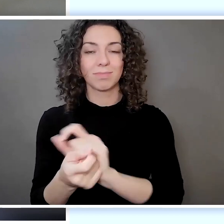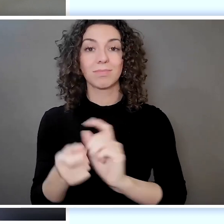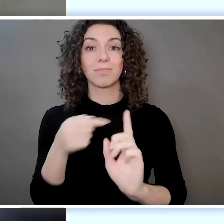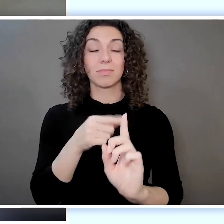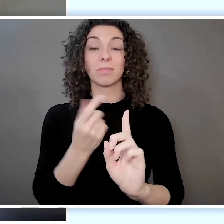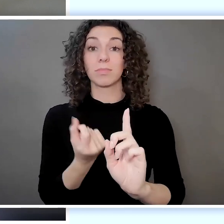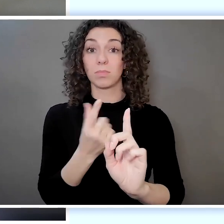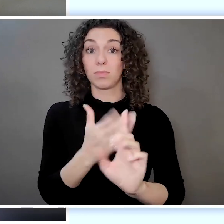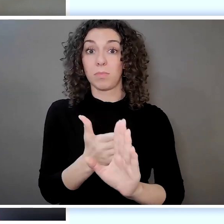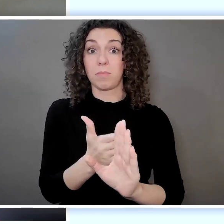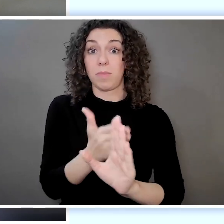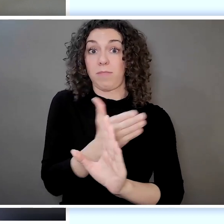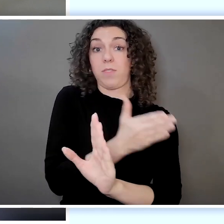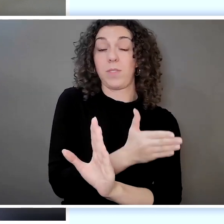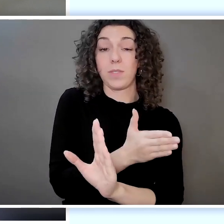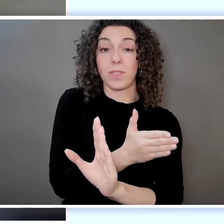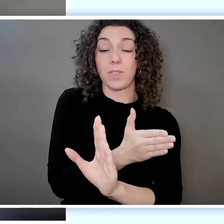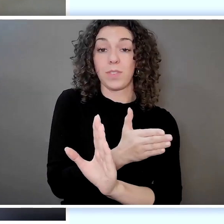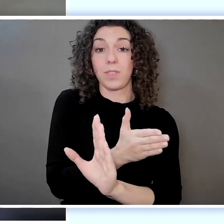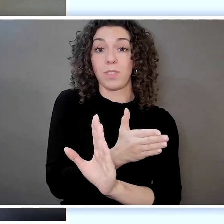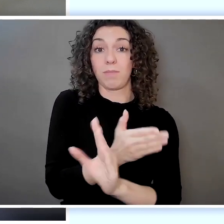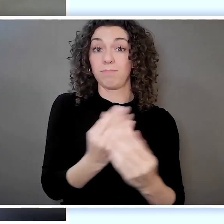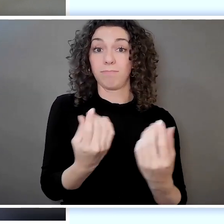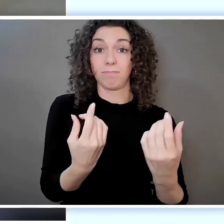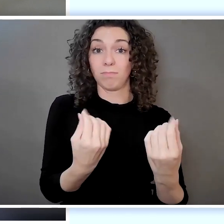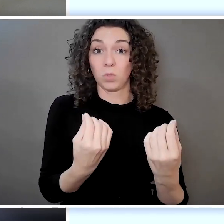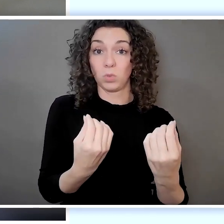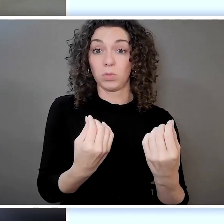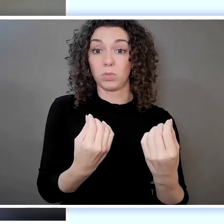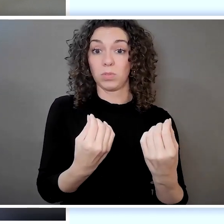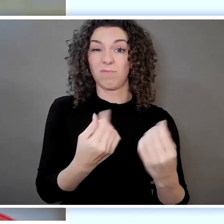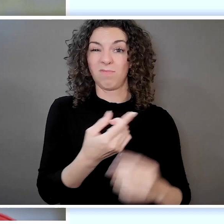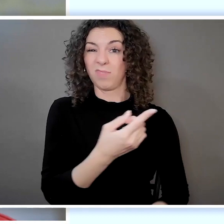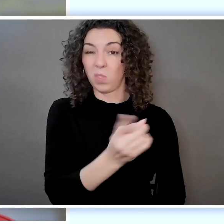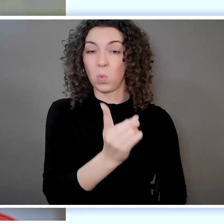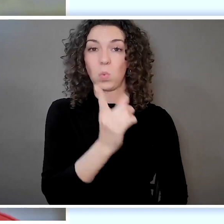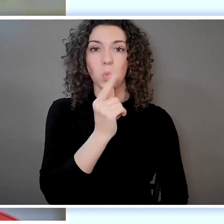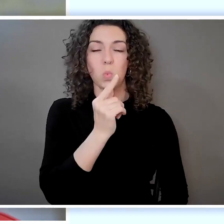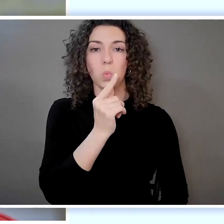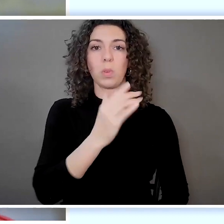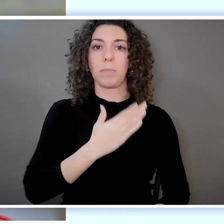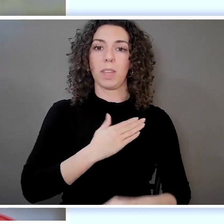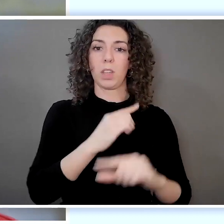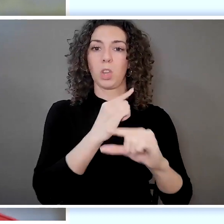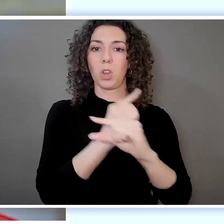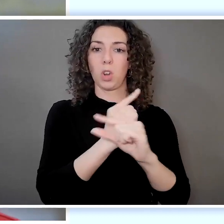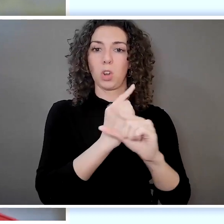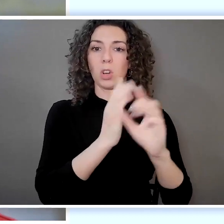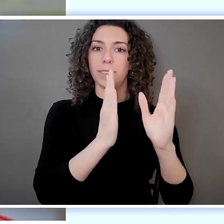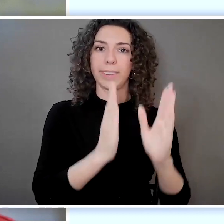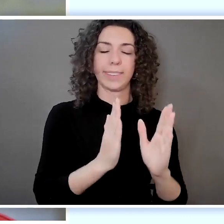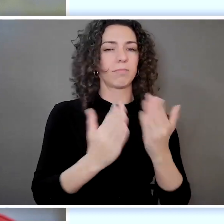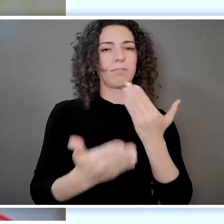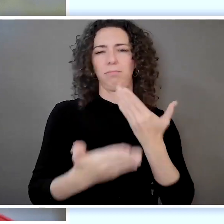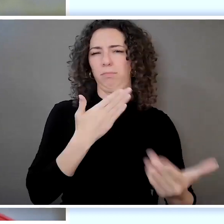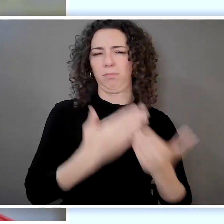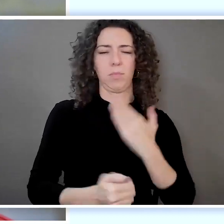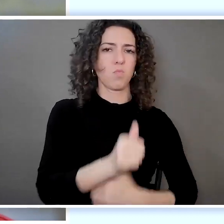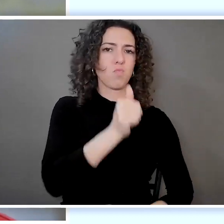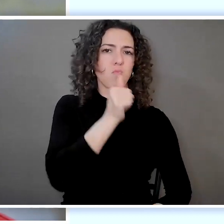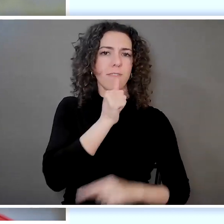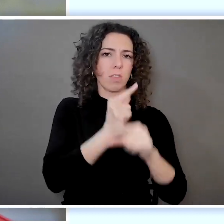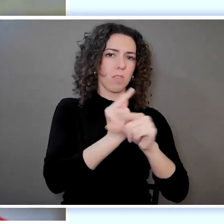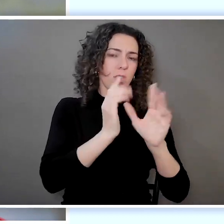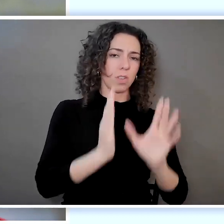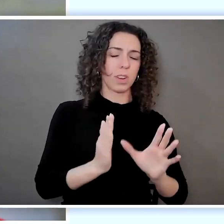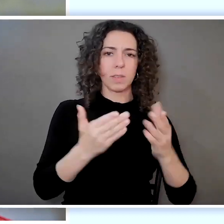and before that, my guardians, private